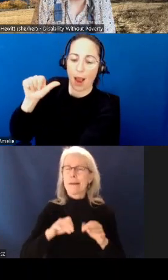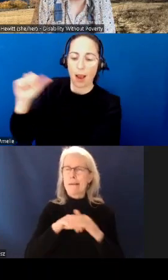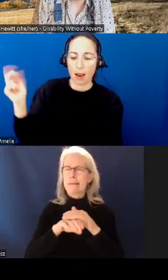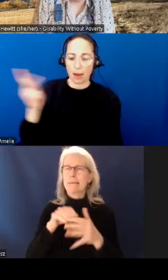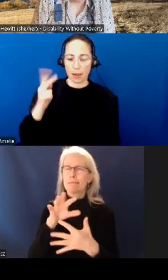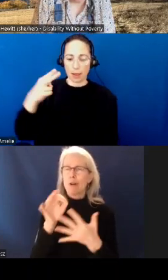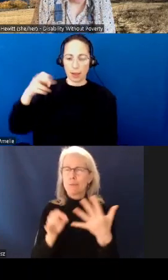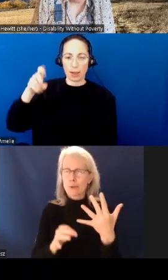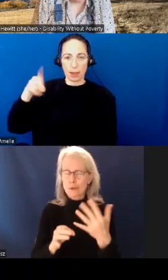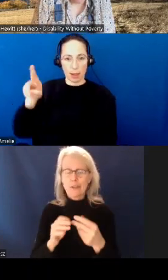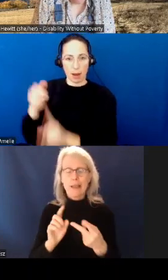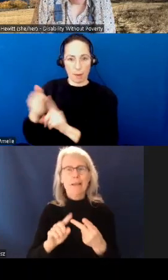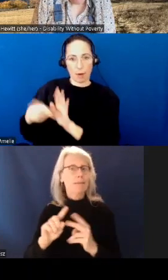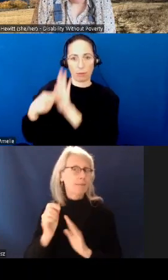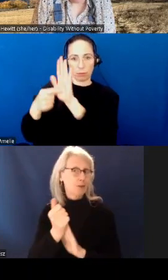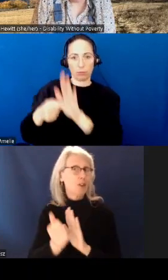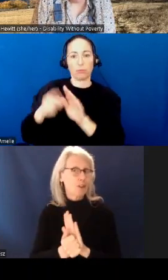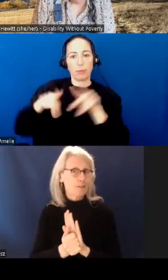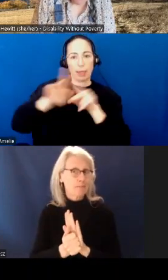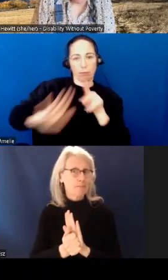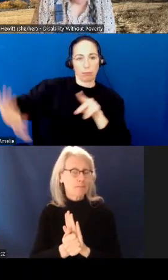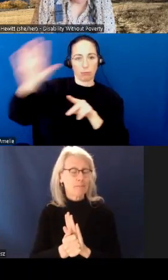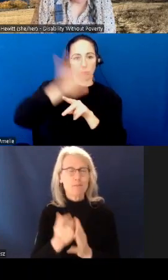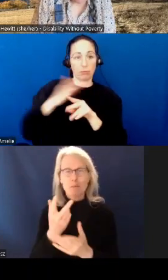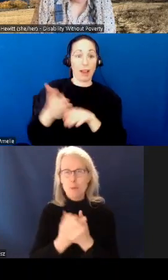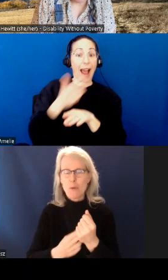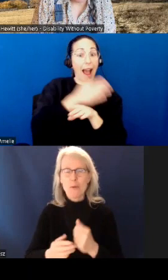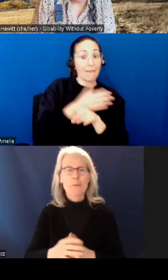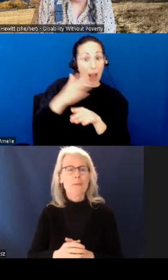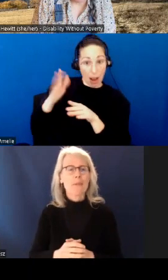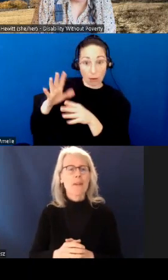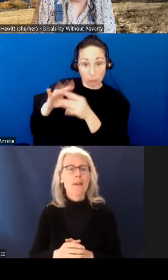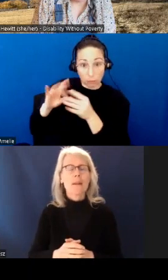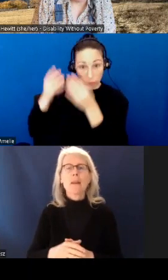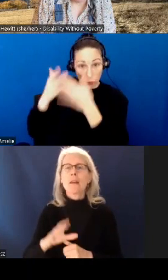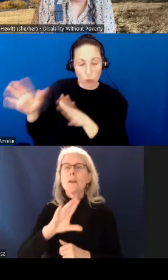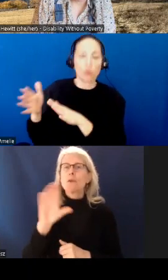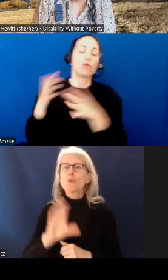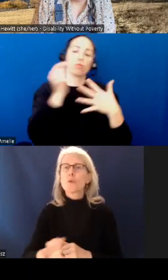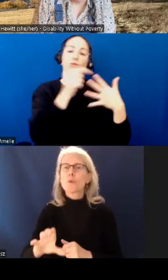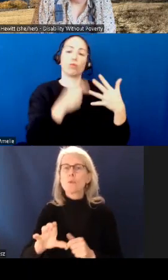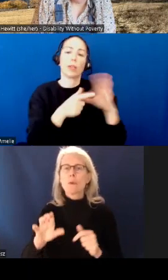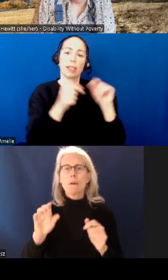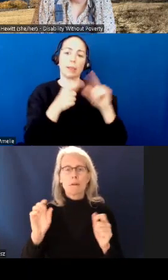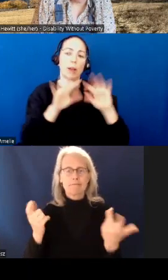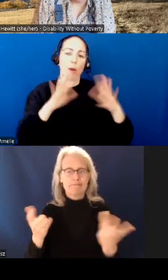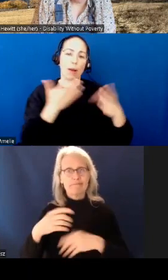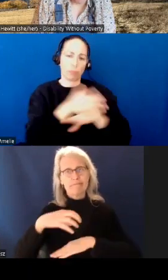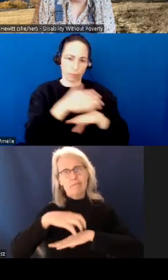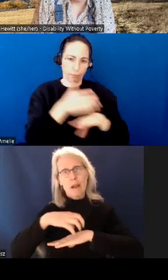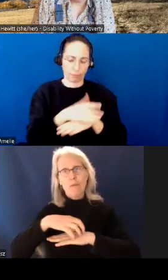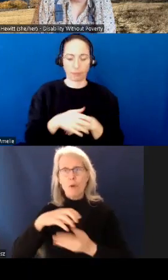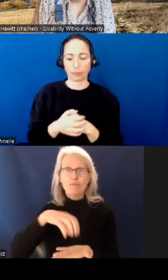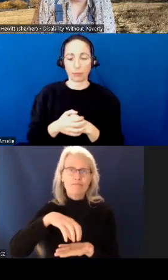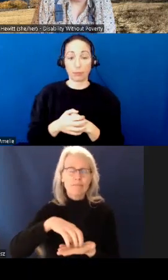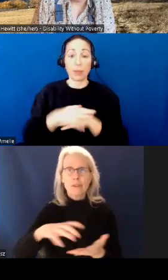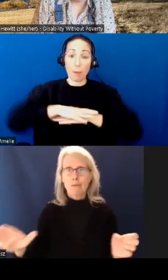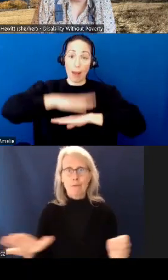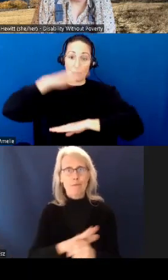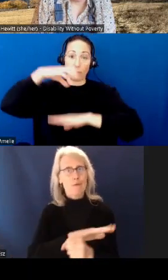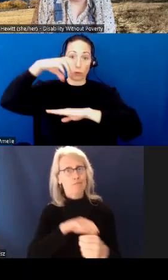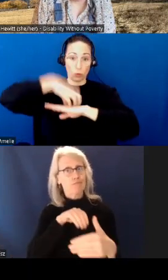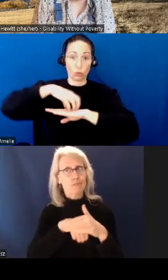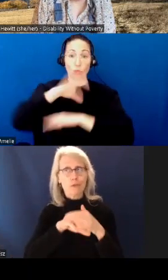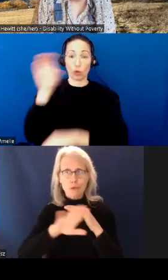and the agenda for today. We fully acknowledge that the Zoom platform isn't fully accessible to every disabled